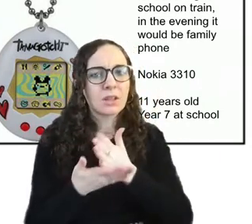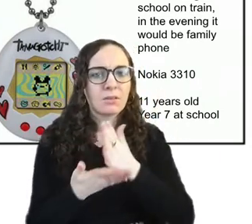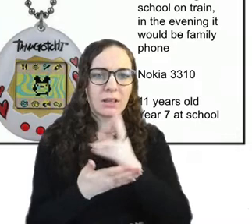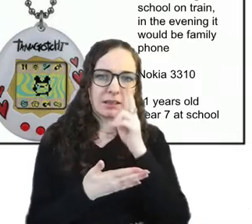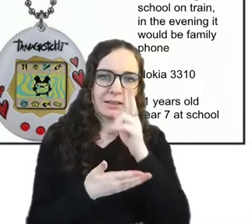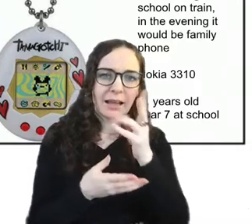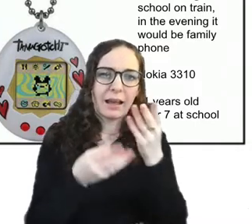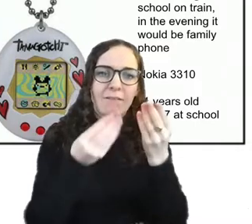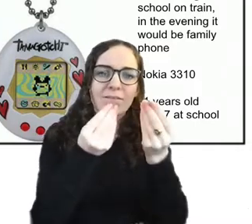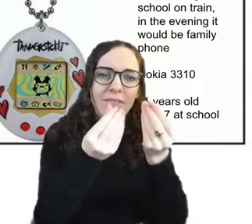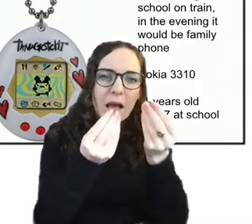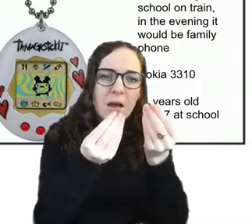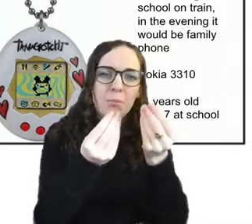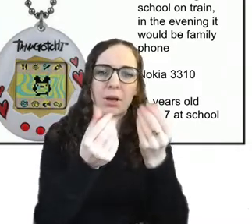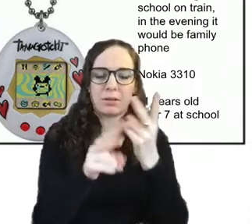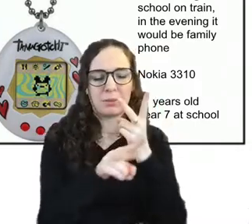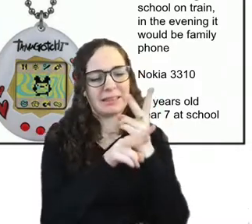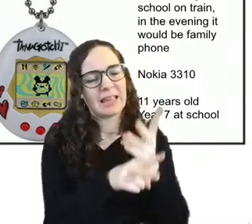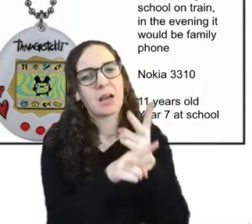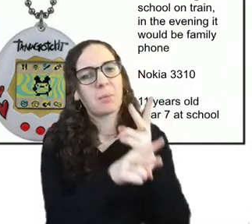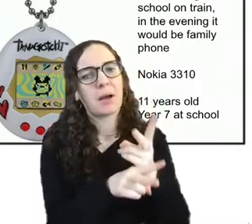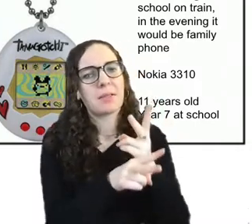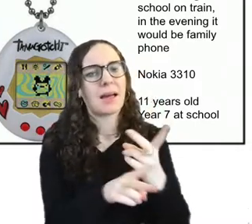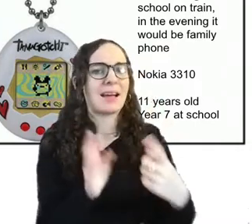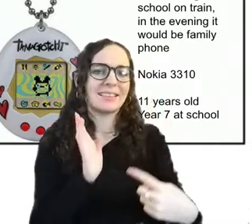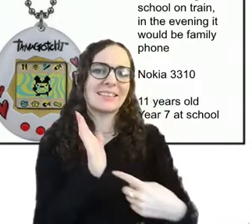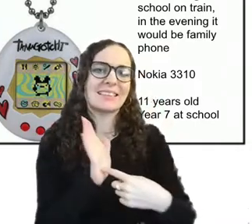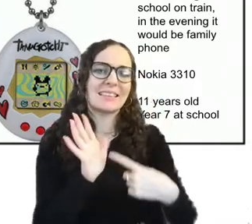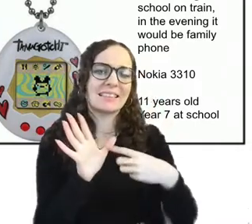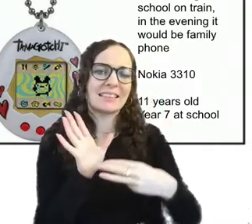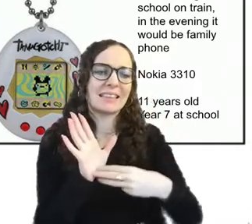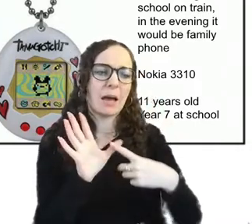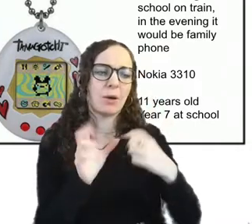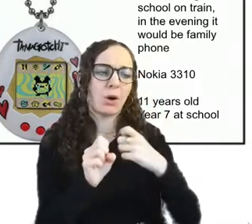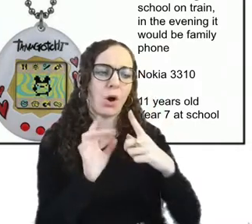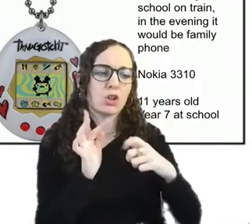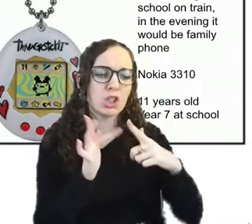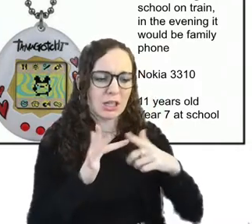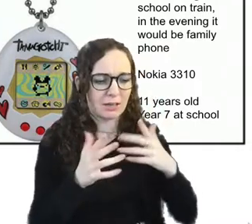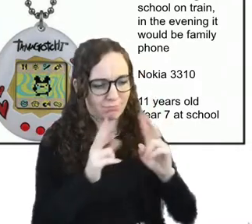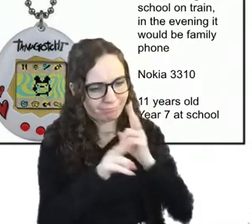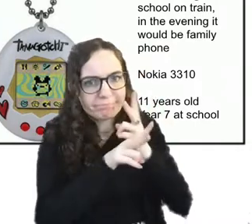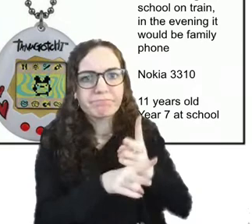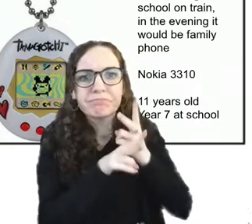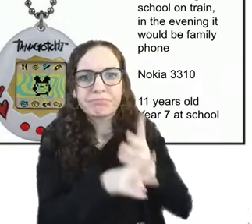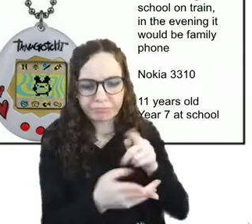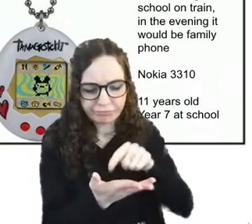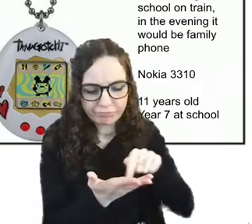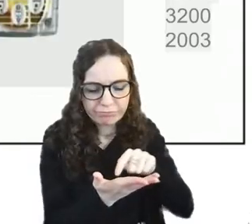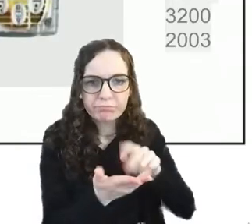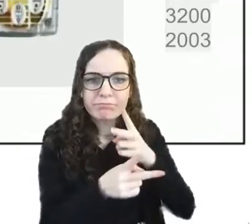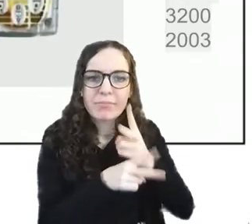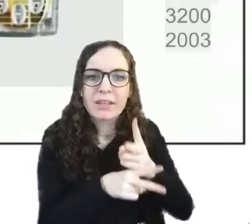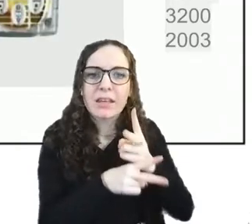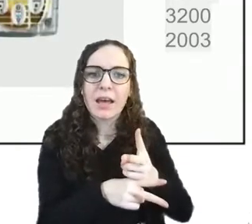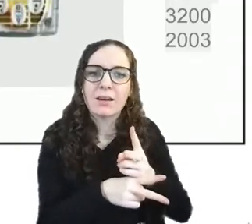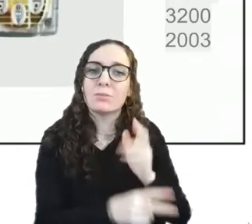and we care about it quite a lot tamagotchi is kind of care um yeah